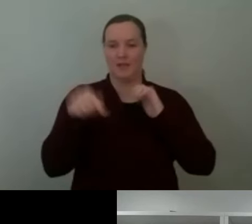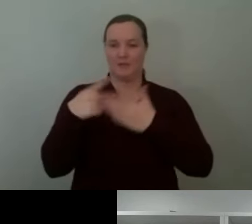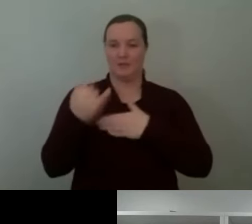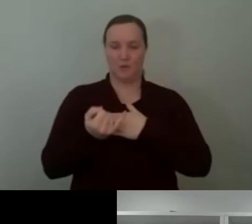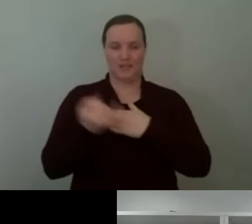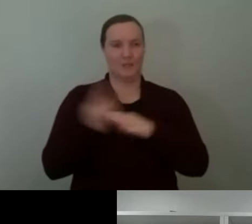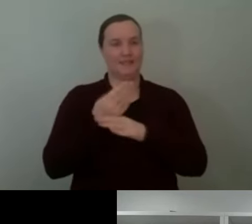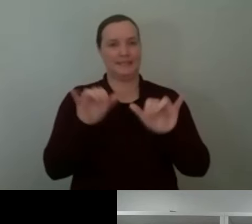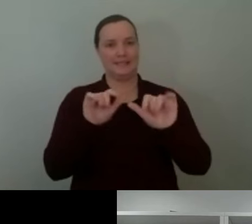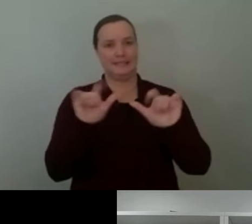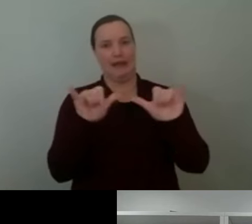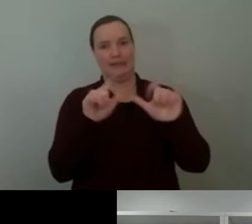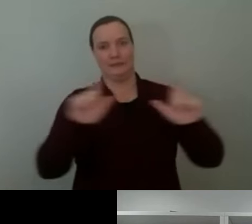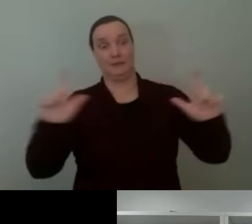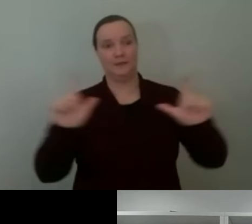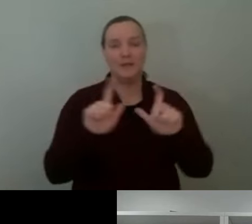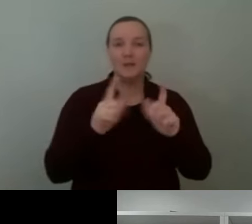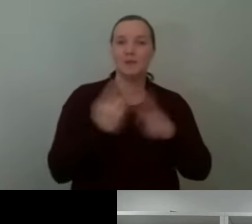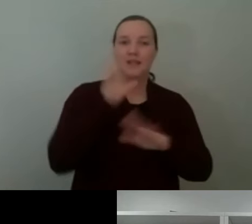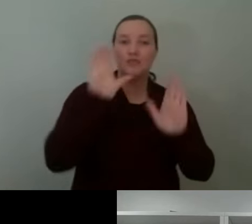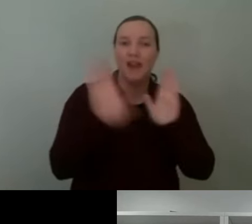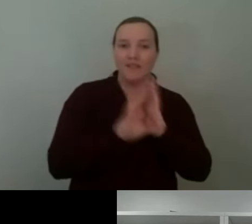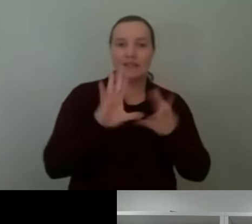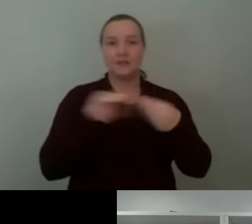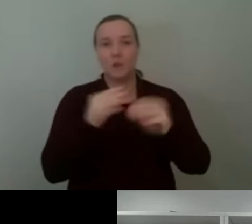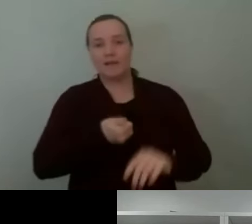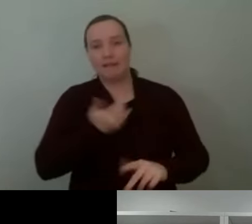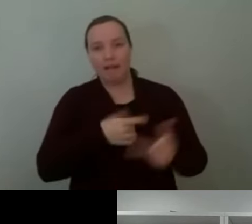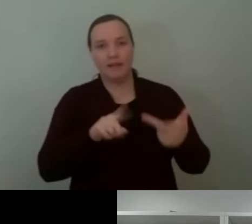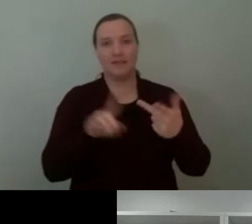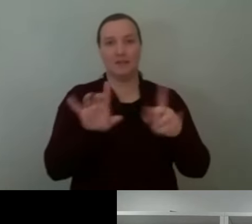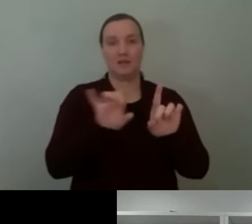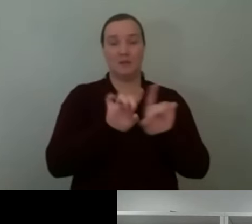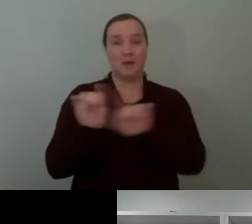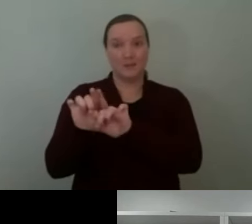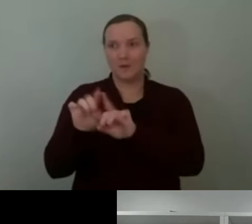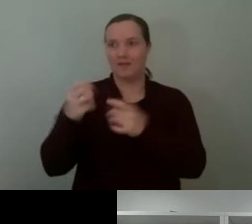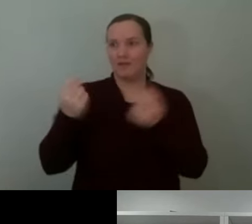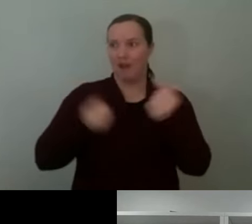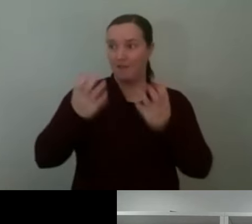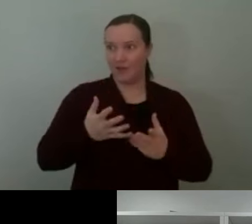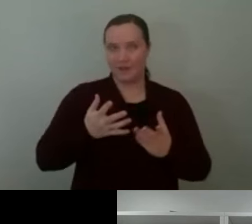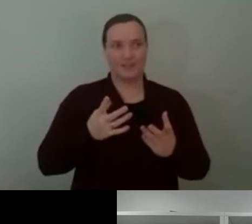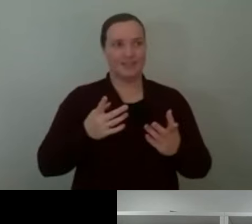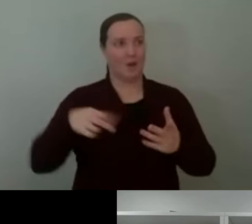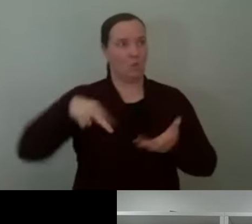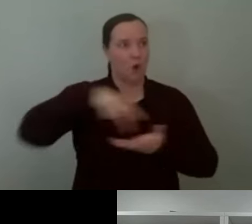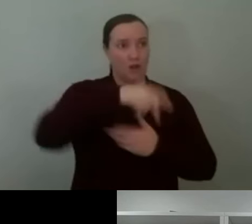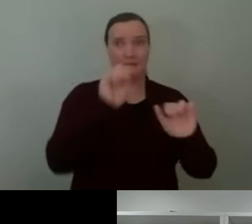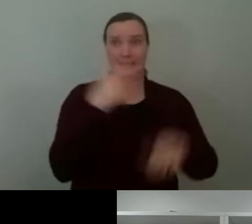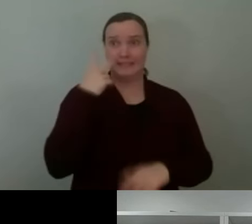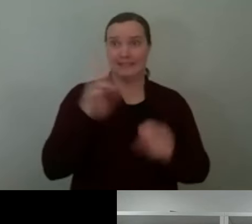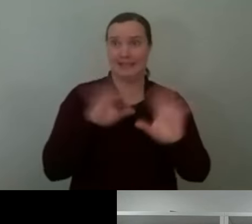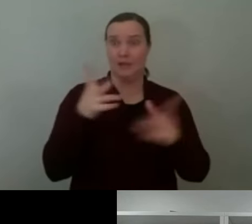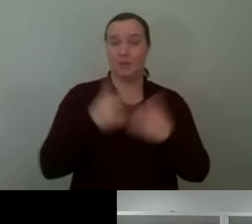through storytelling and how it remains legible for both the cars and the pedestrians so that brings us to the